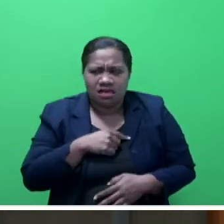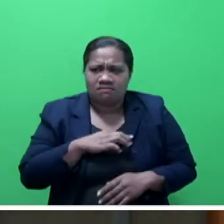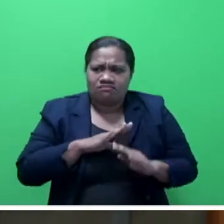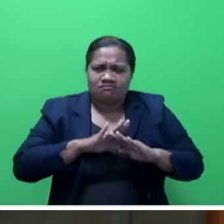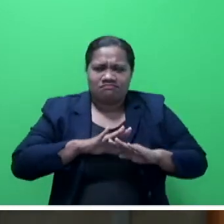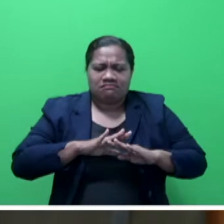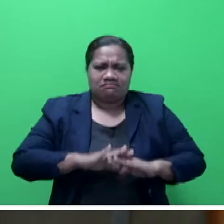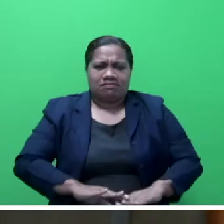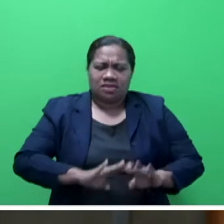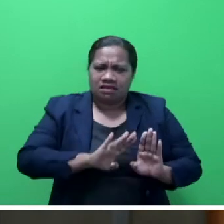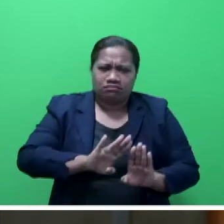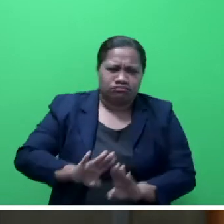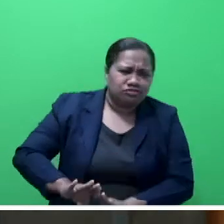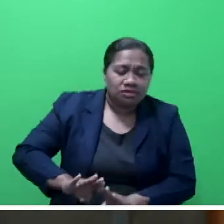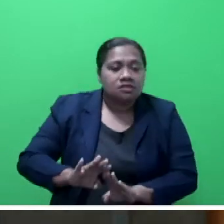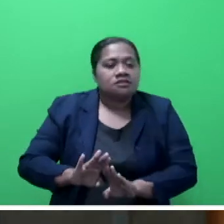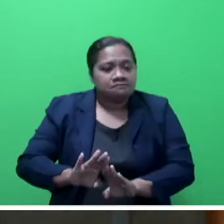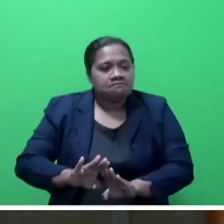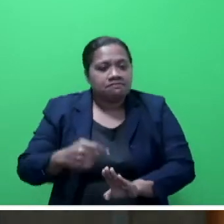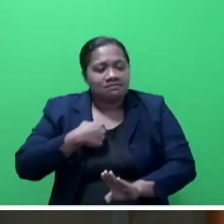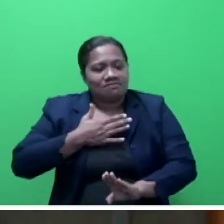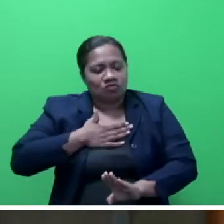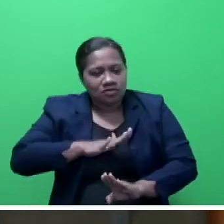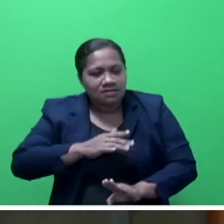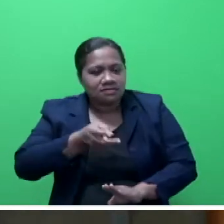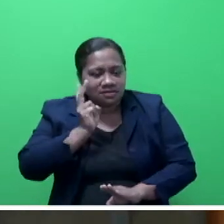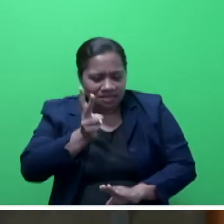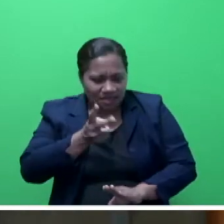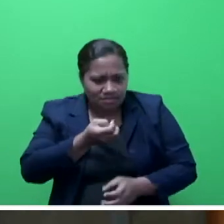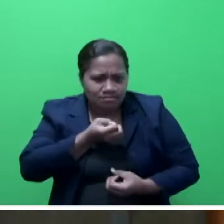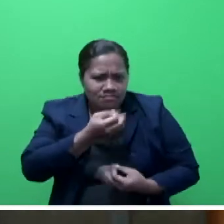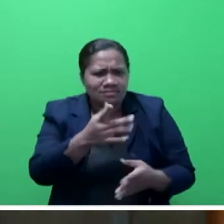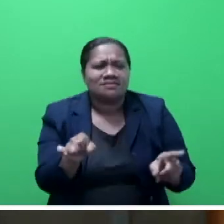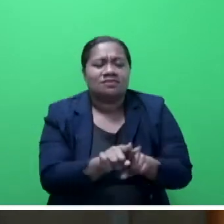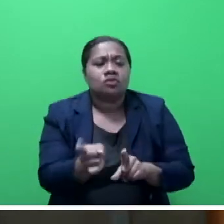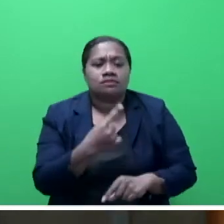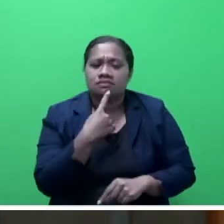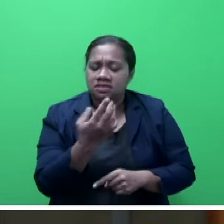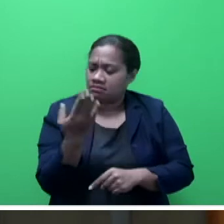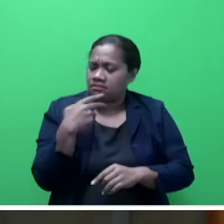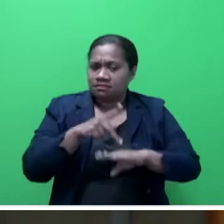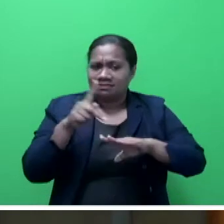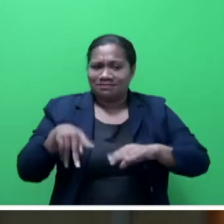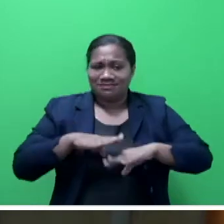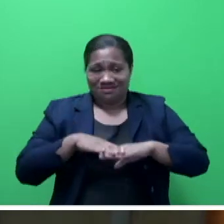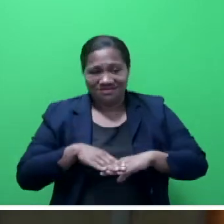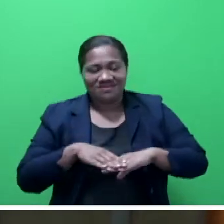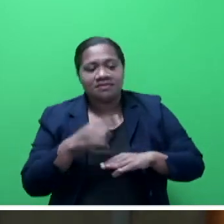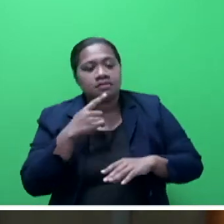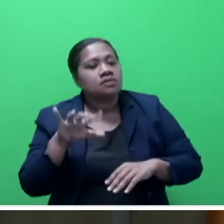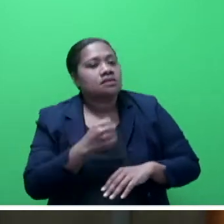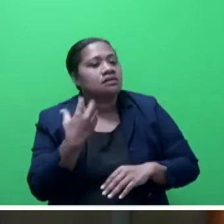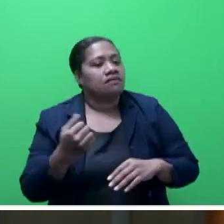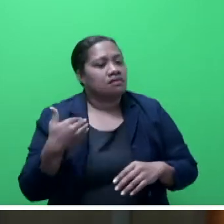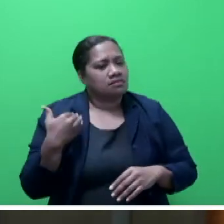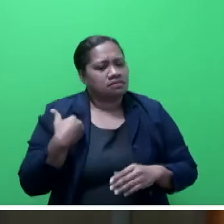move on to re-trade what I said in the last parliament sitting, that a healthy and a safe workplace